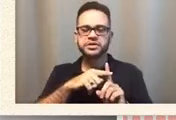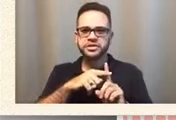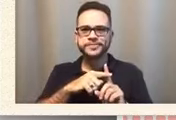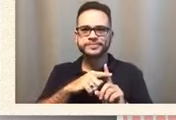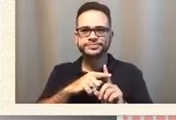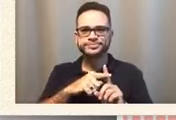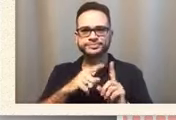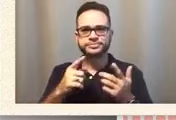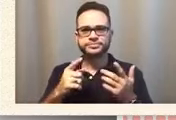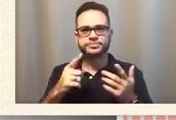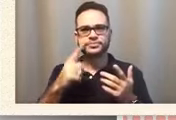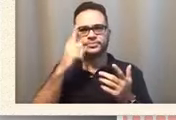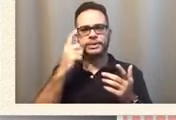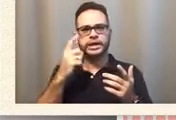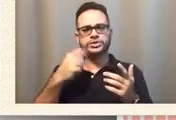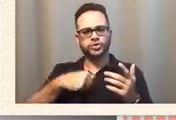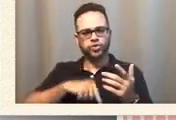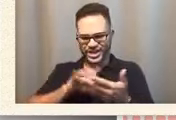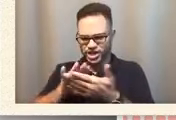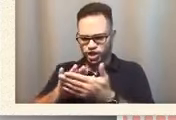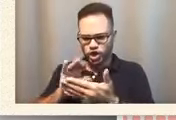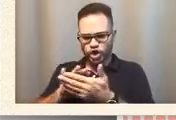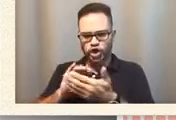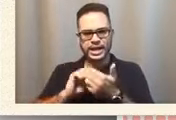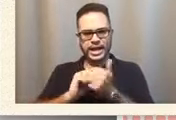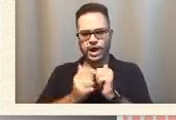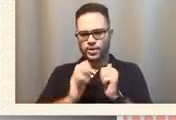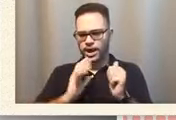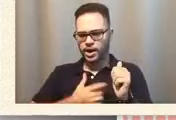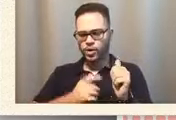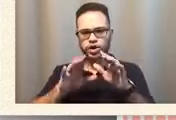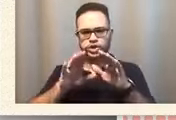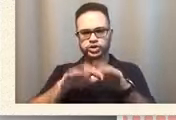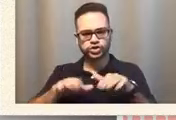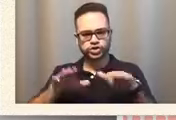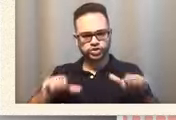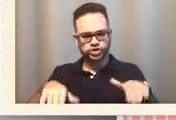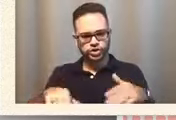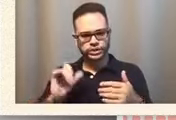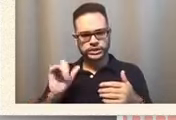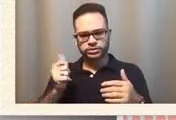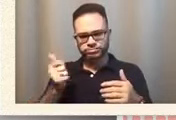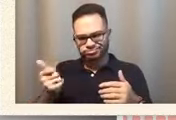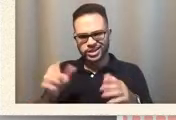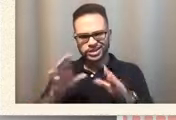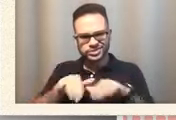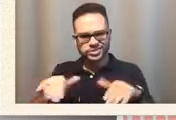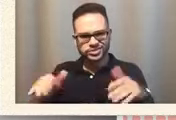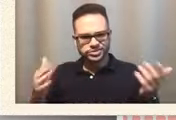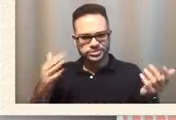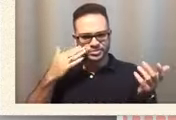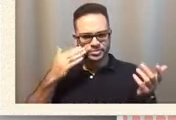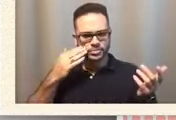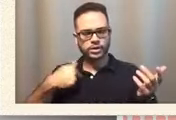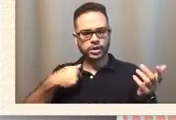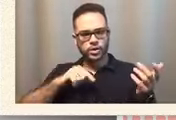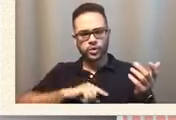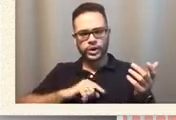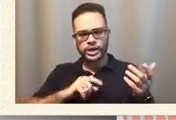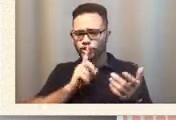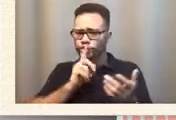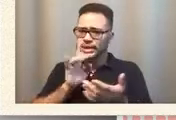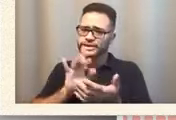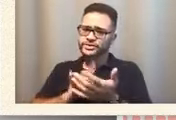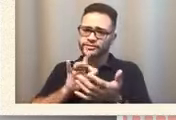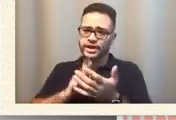because we learned how our kids are like they're kids you know like and we take them for granted sometimes i